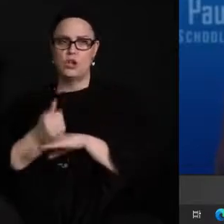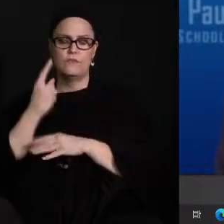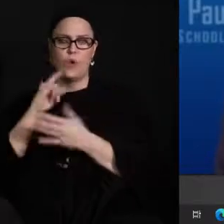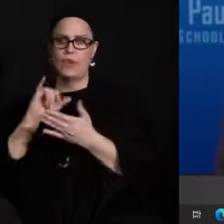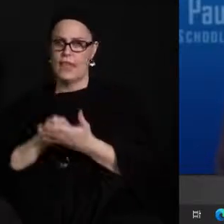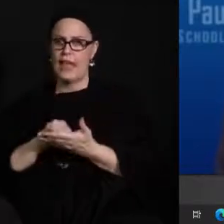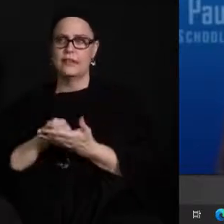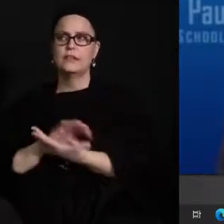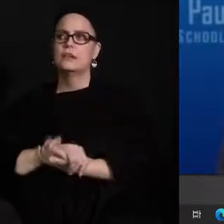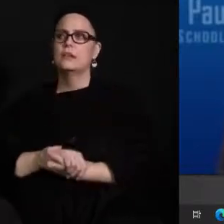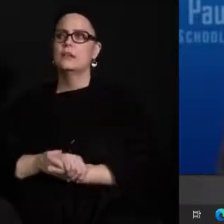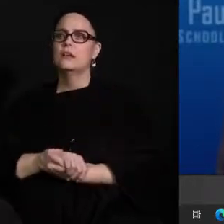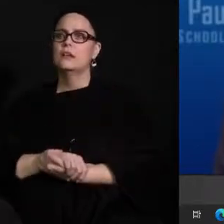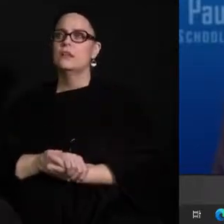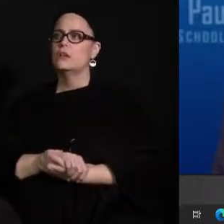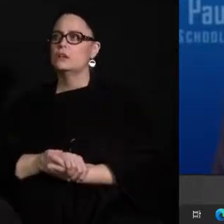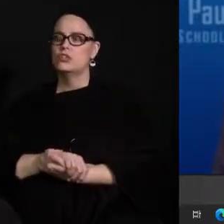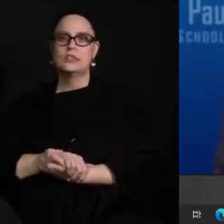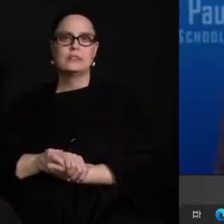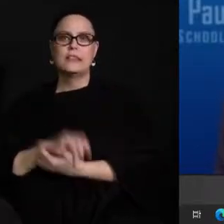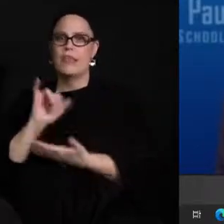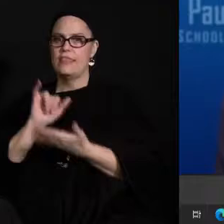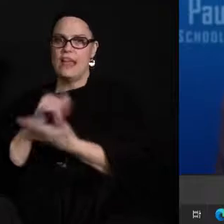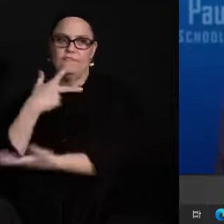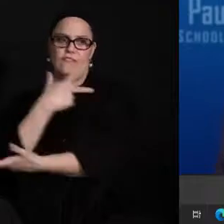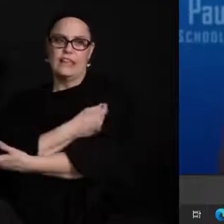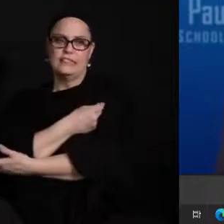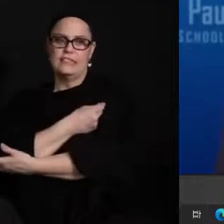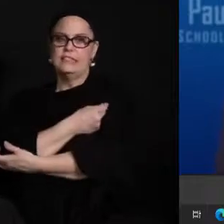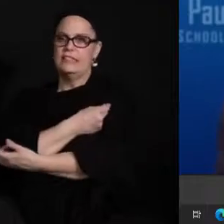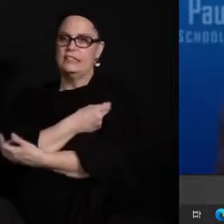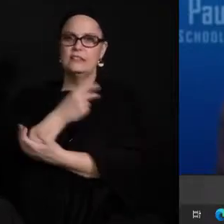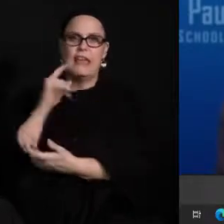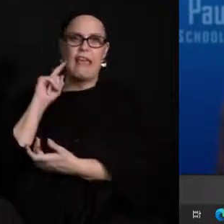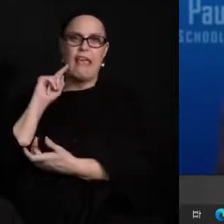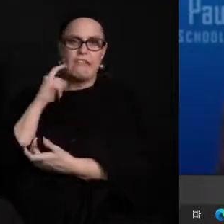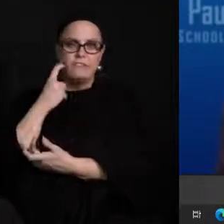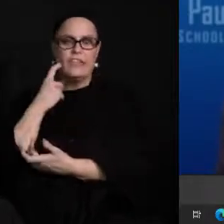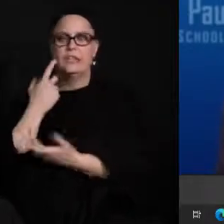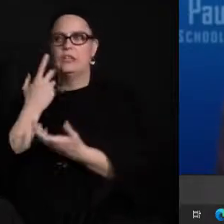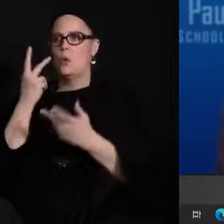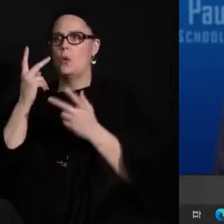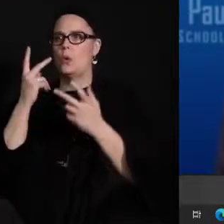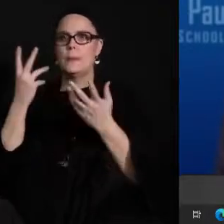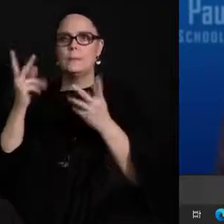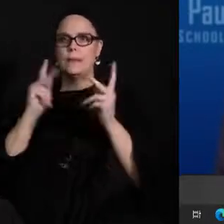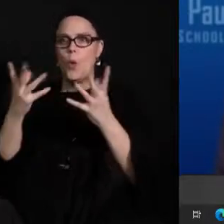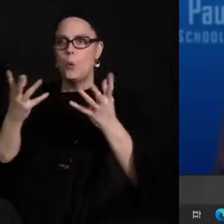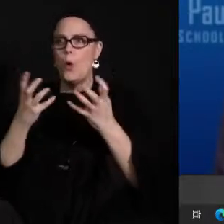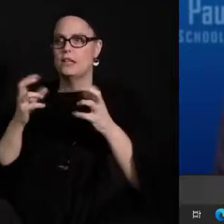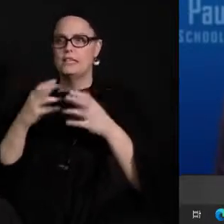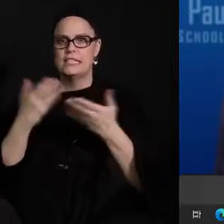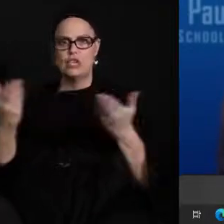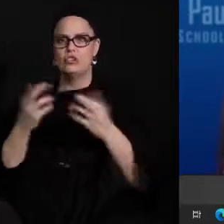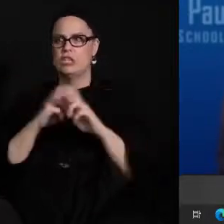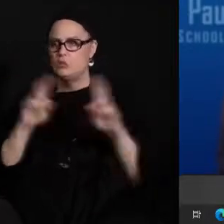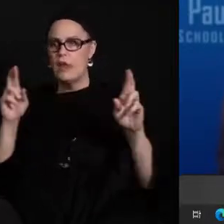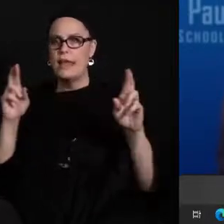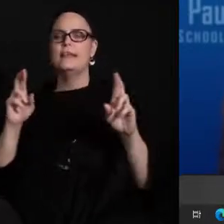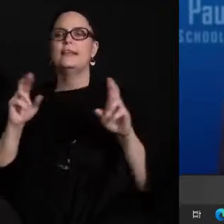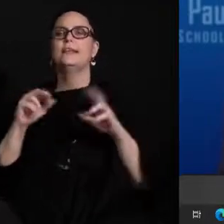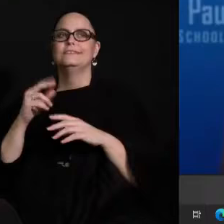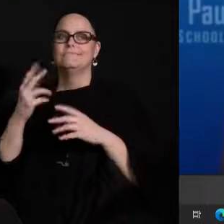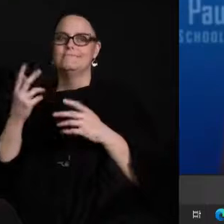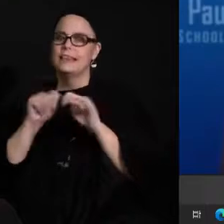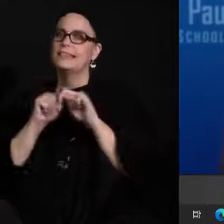great deal of what i've i've seen called vaccine envy people wanted it because it was here and it was ready and i want you to know that our